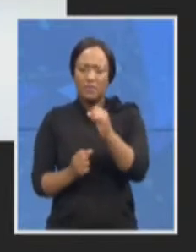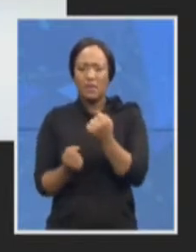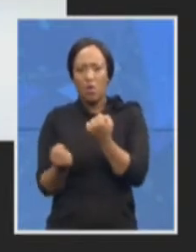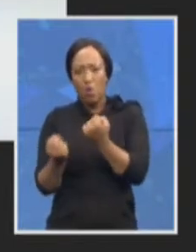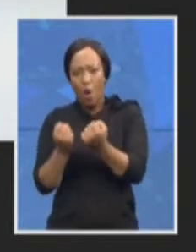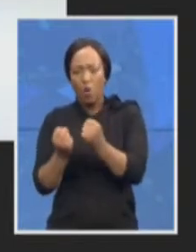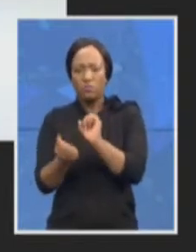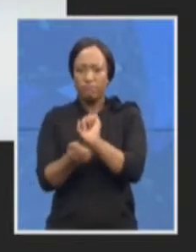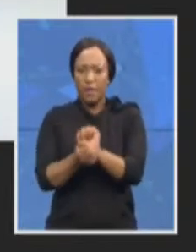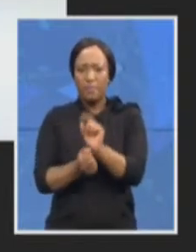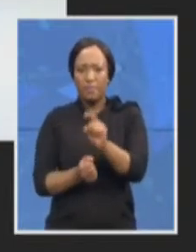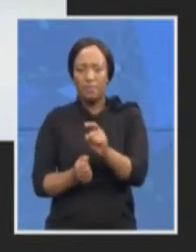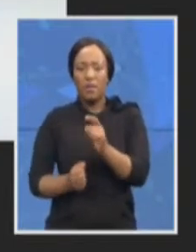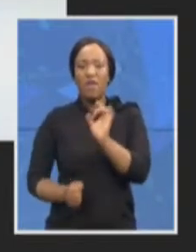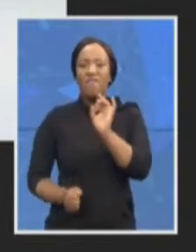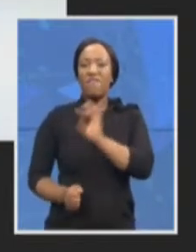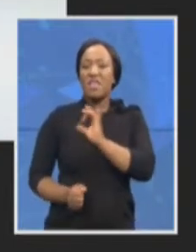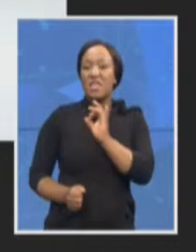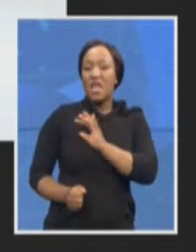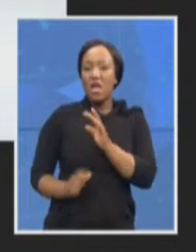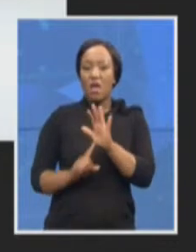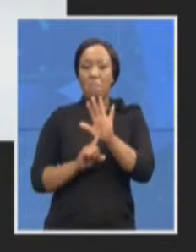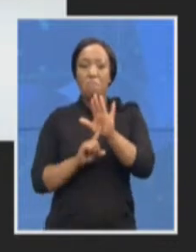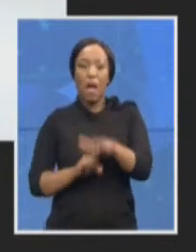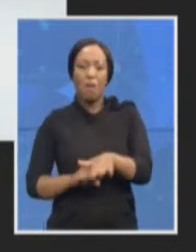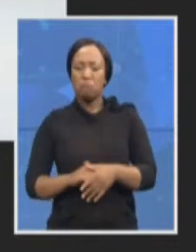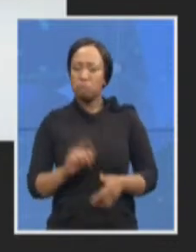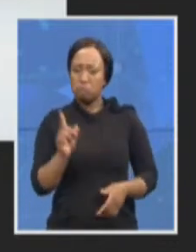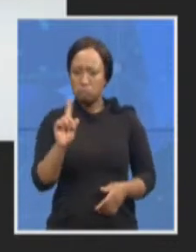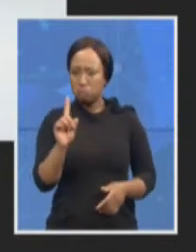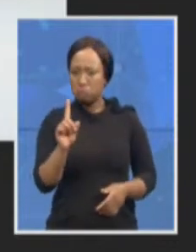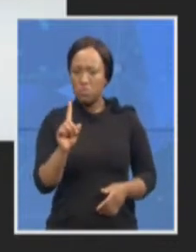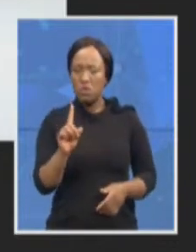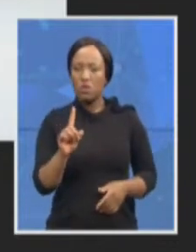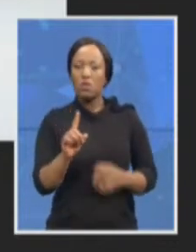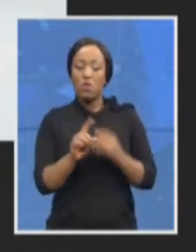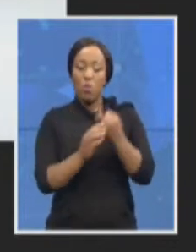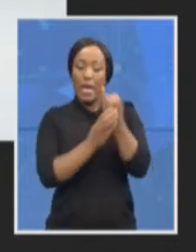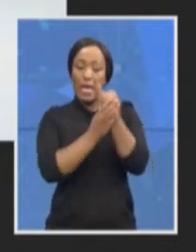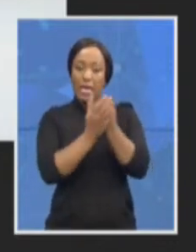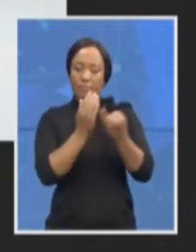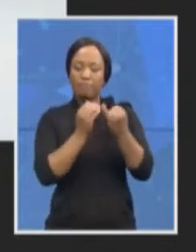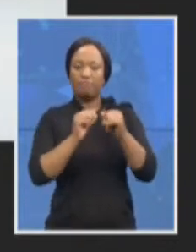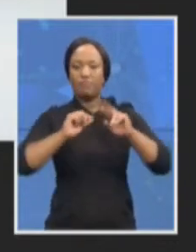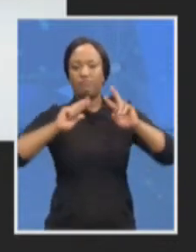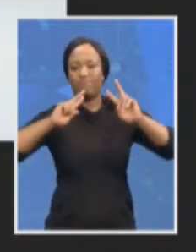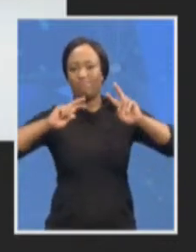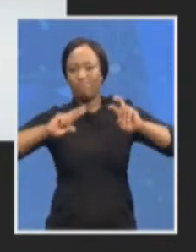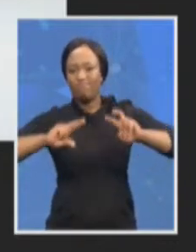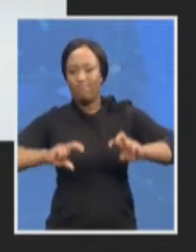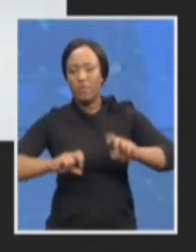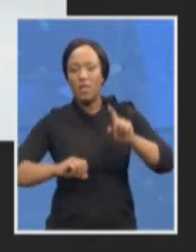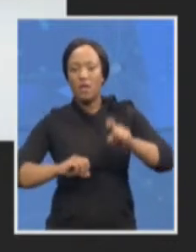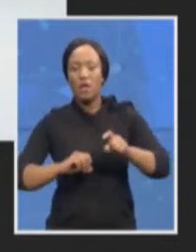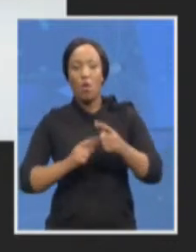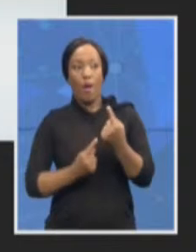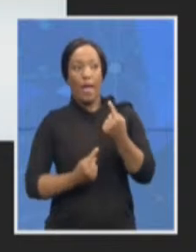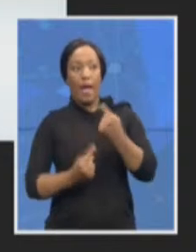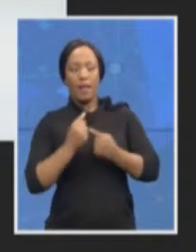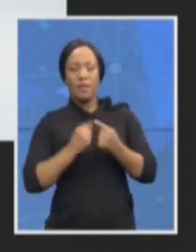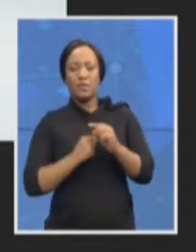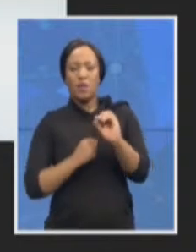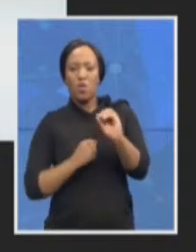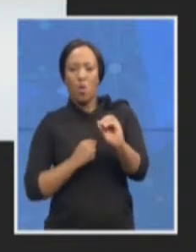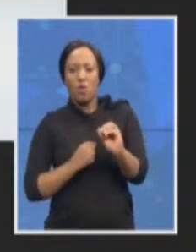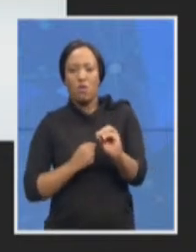ensure that there is an independent investigation and that there aren't allegations that there are certain other agendas that